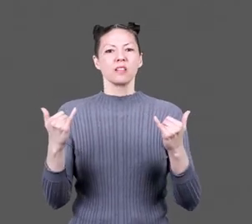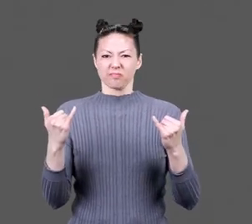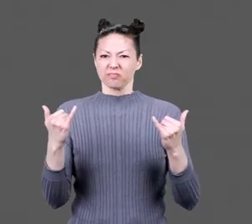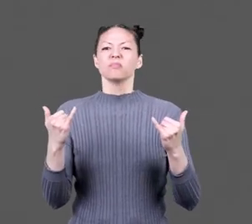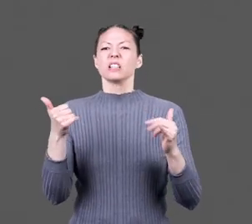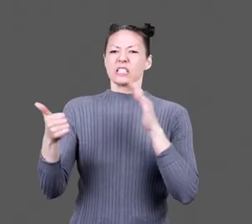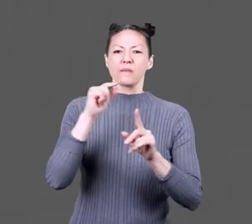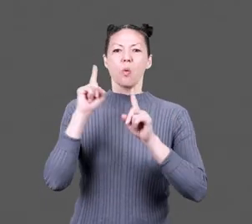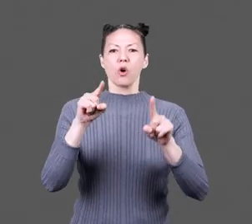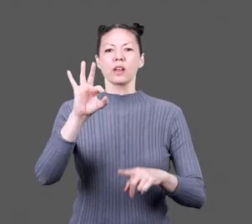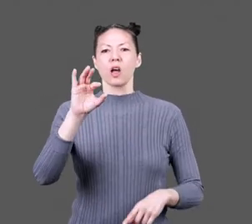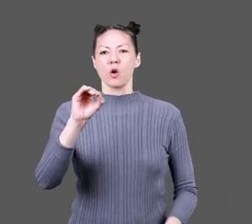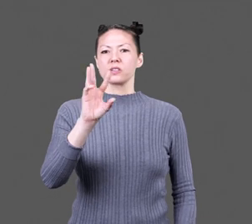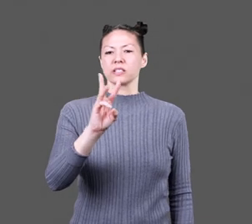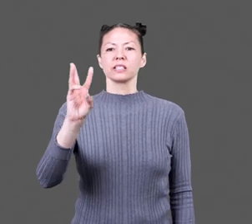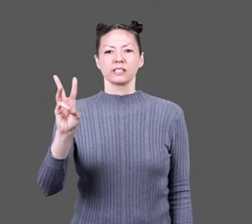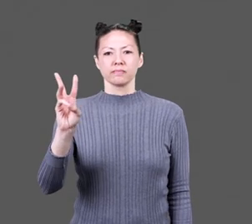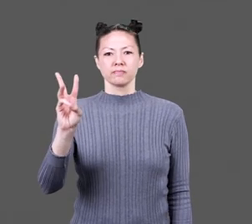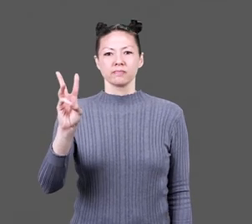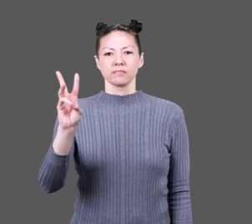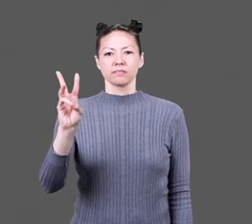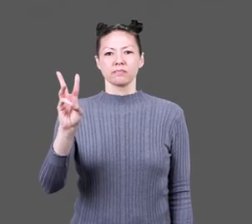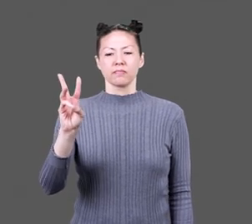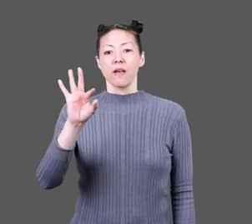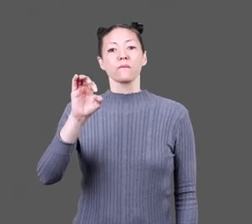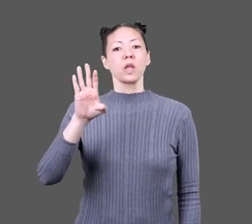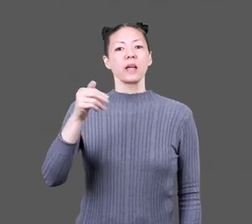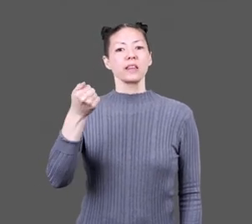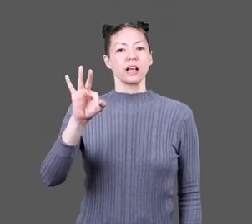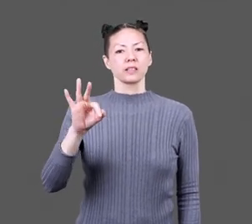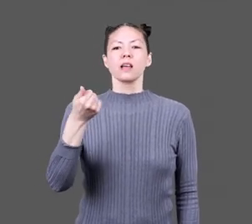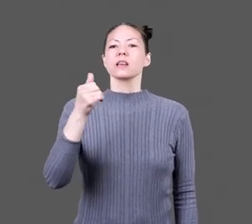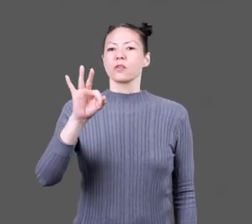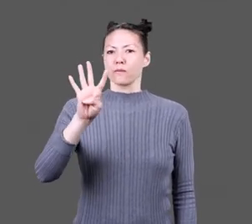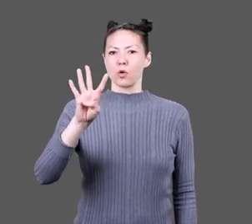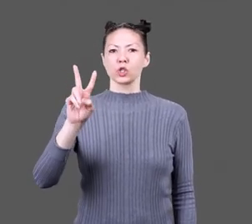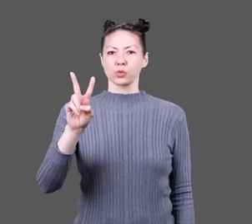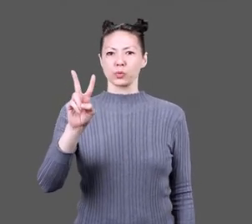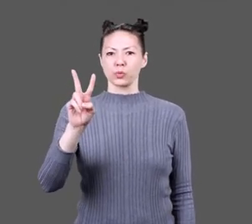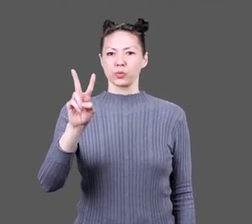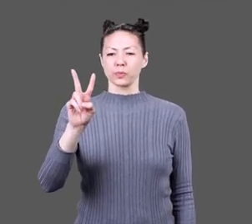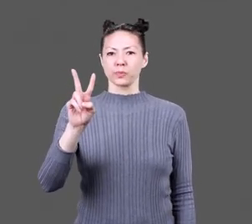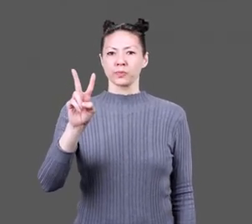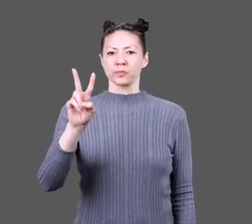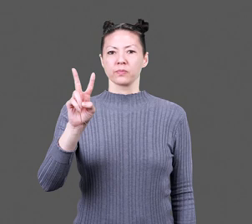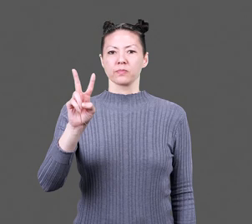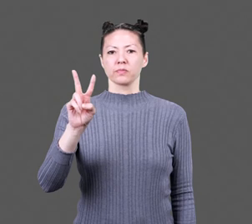and enacted Executive Order 9066 on February 19, 1942.